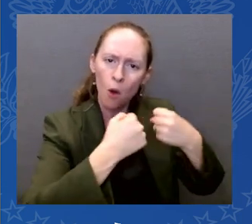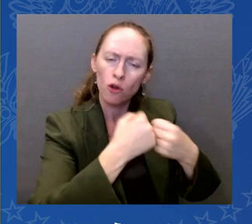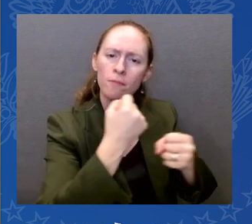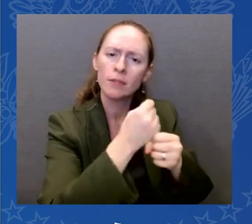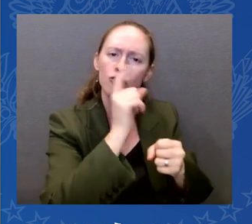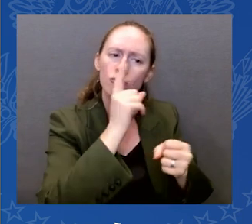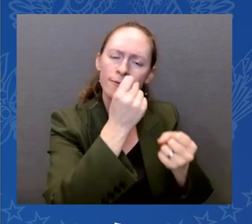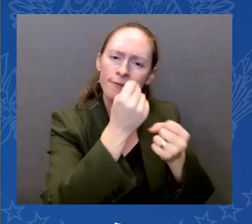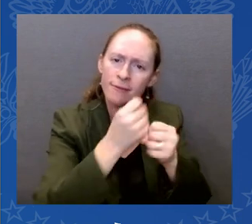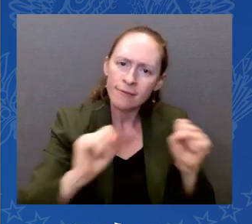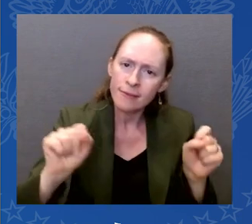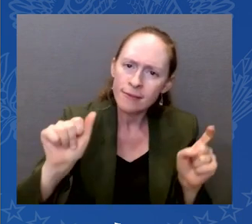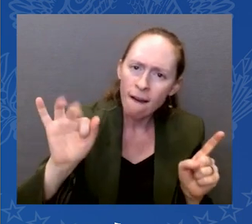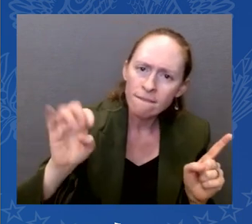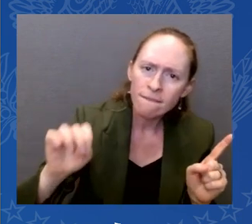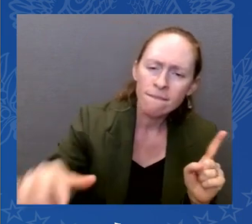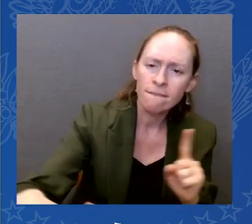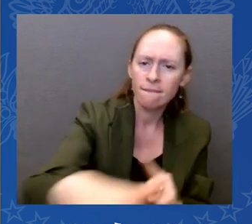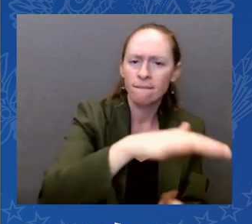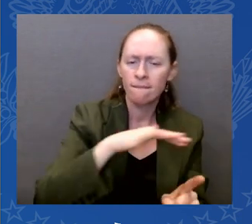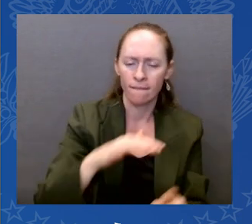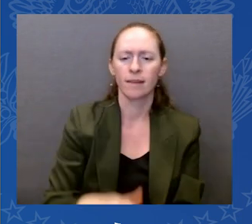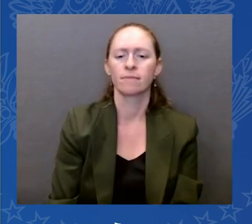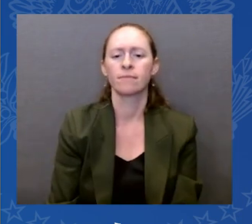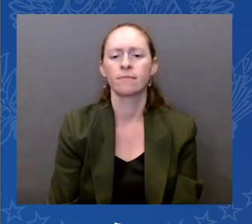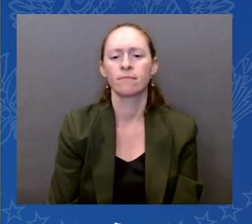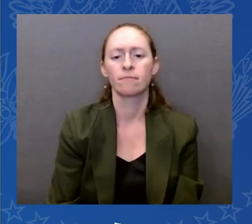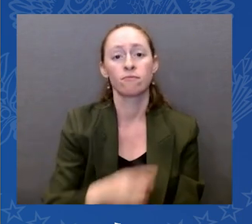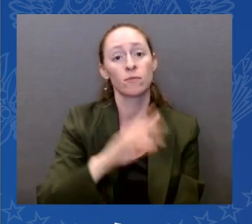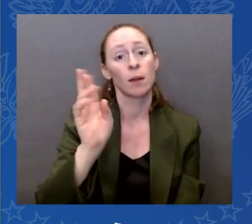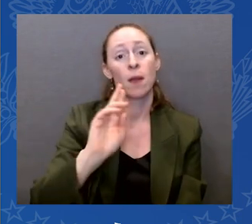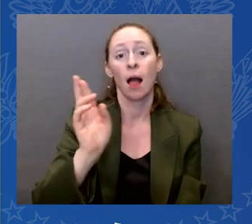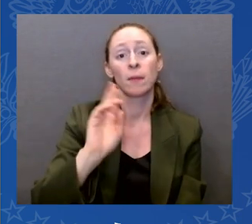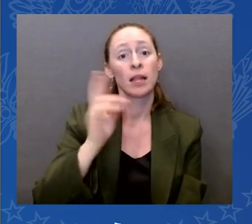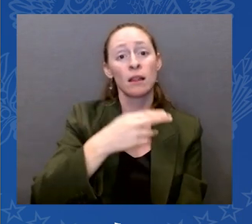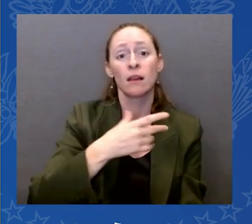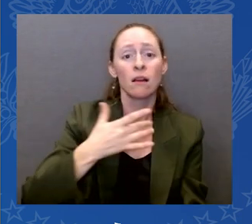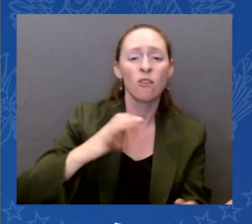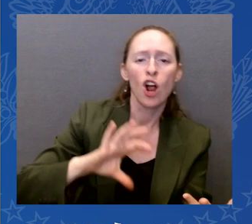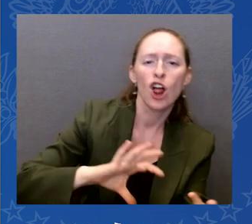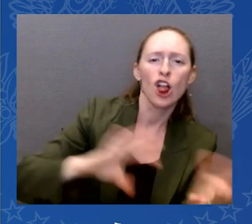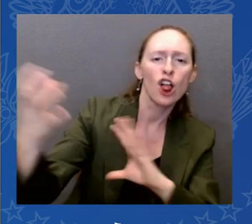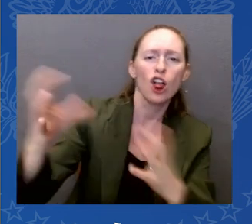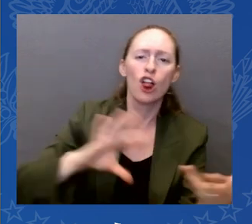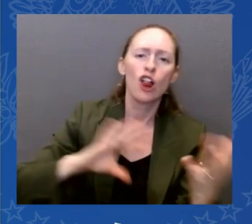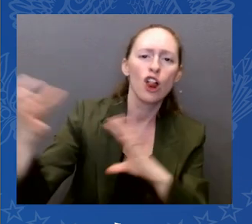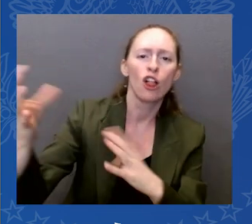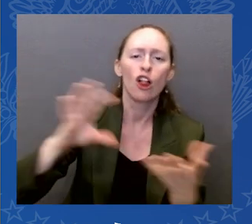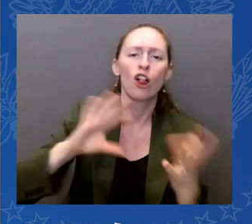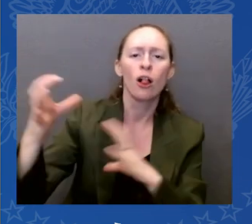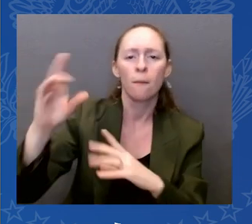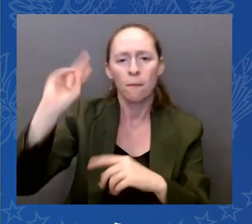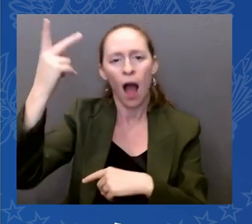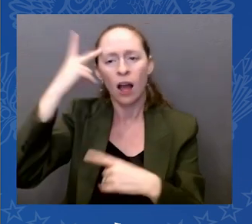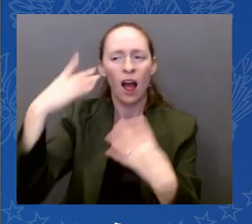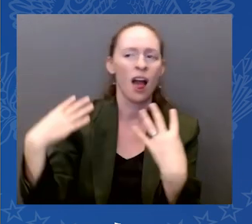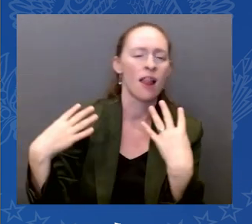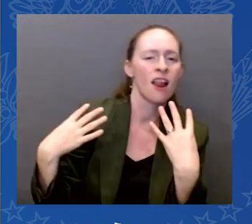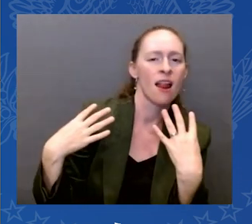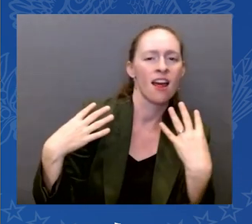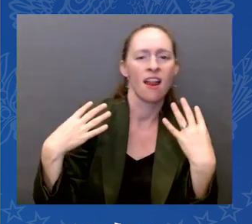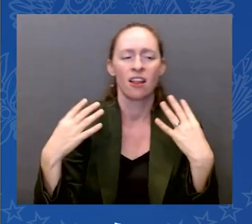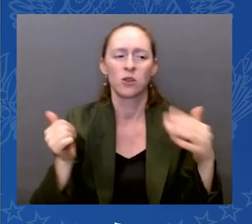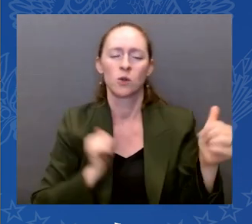process by waging these political stunts. It's long overdue for Senate Republicans to come to the table and provide a